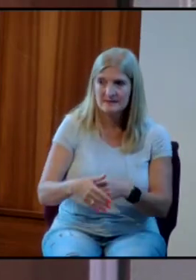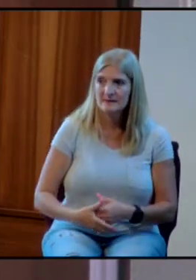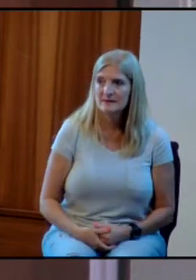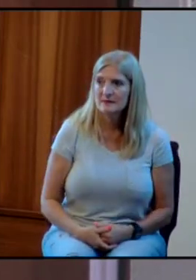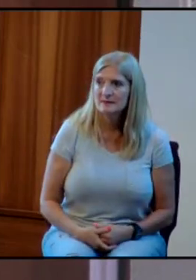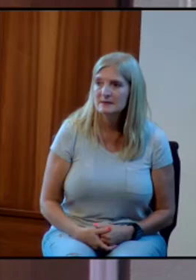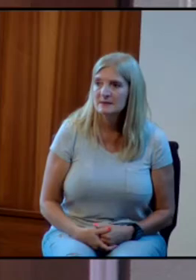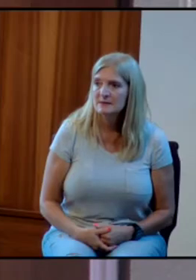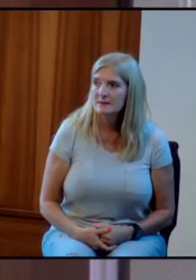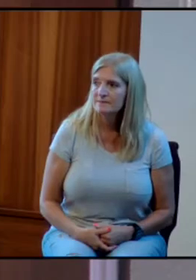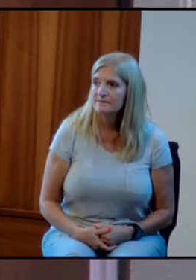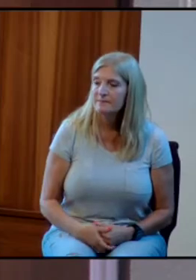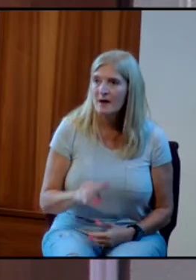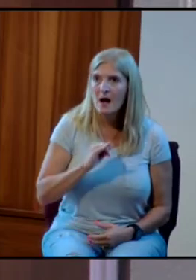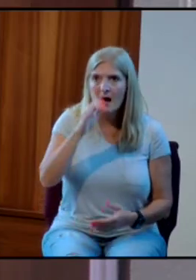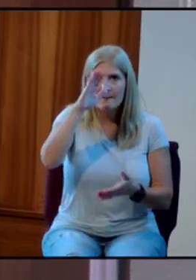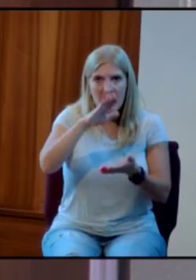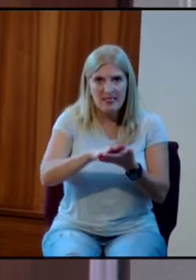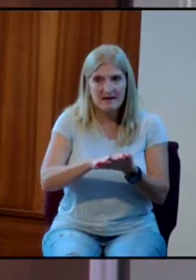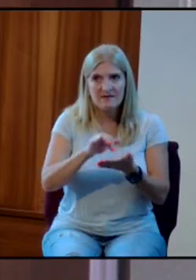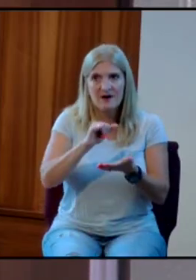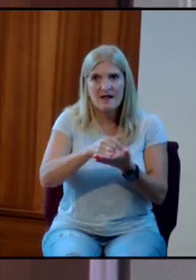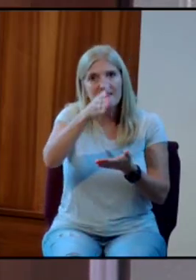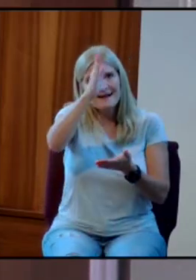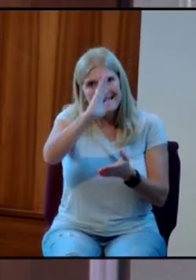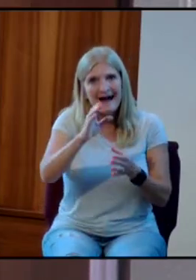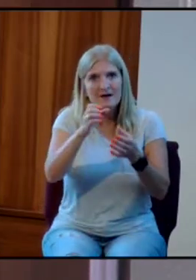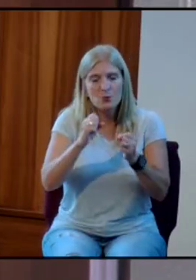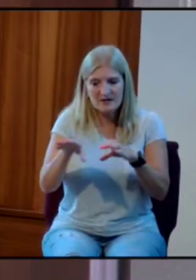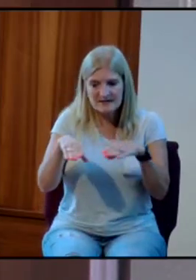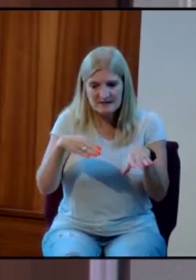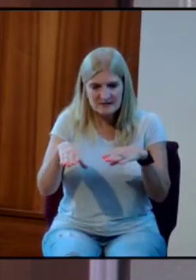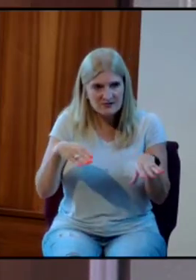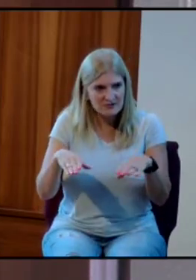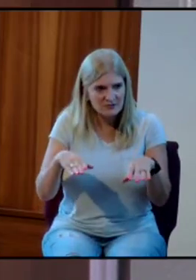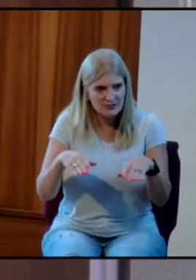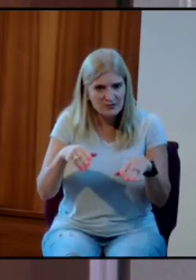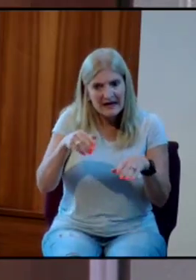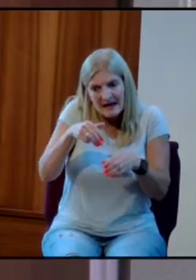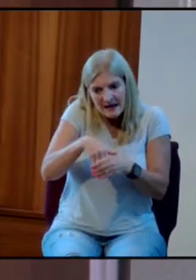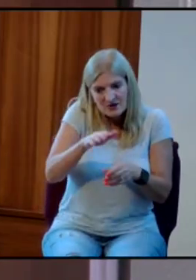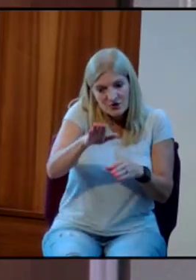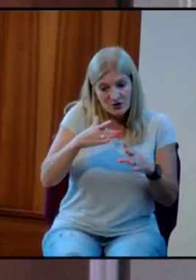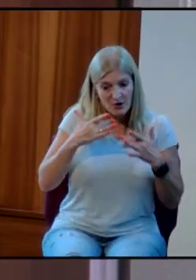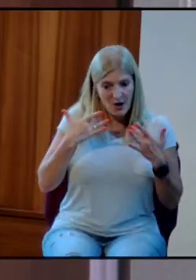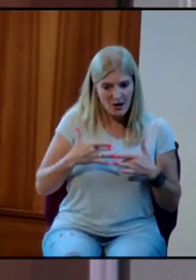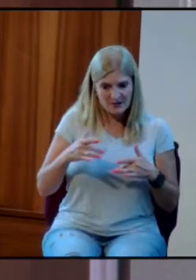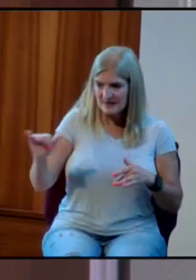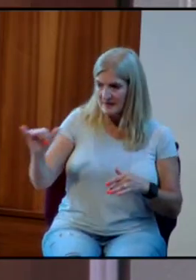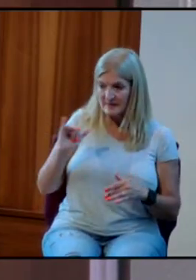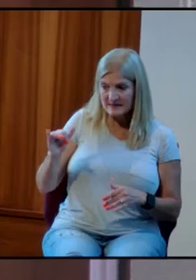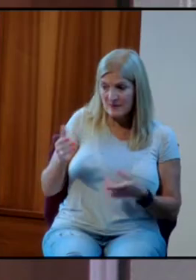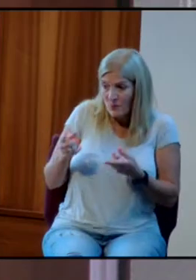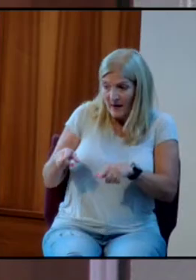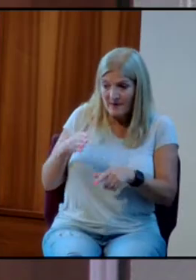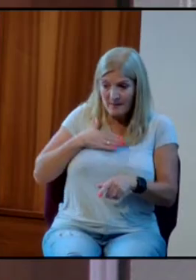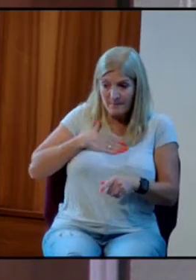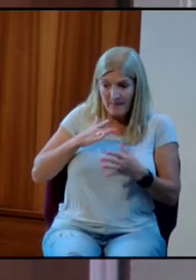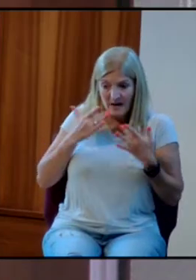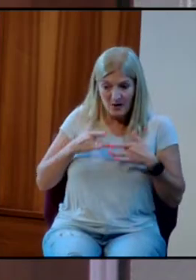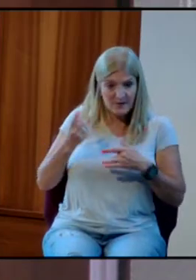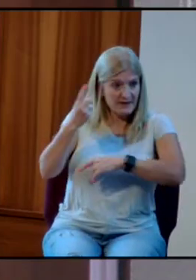And I believe God wants to do in some of your hearts exactly what he did in my heart that day.